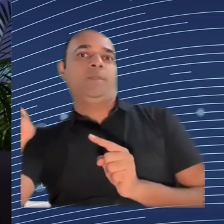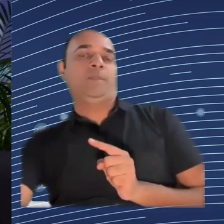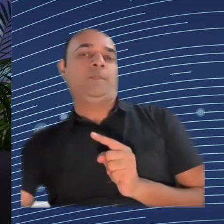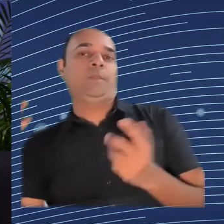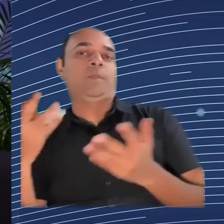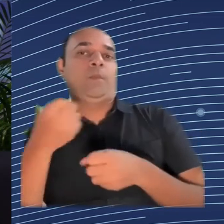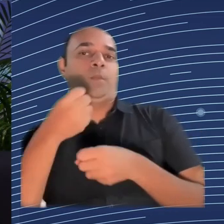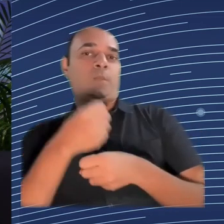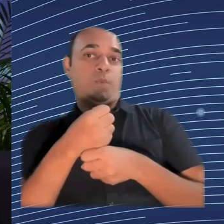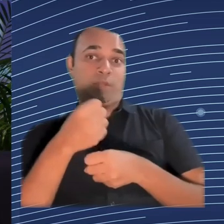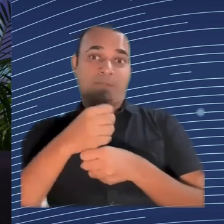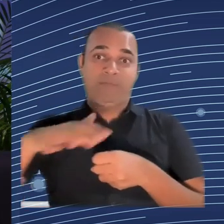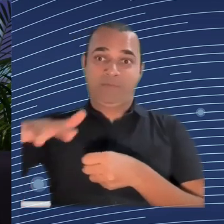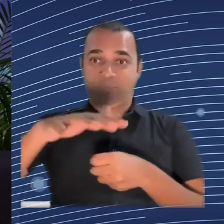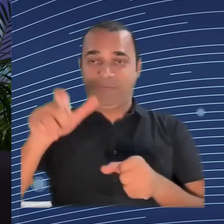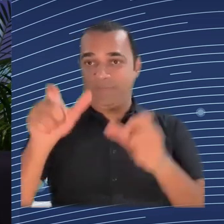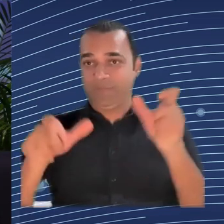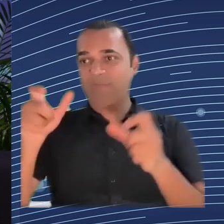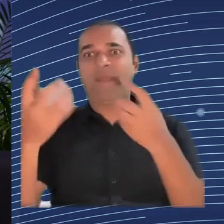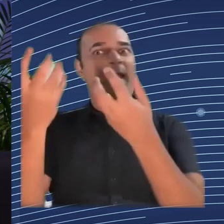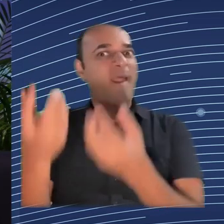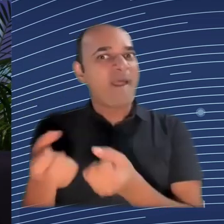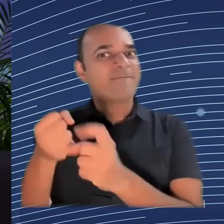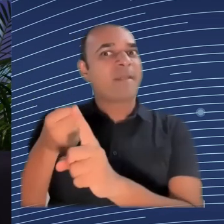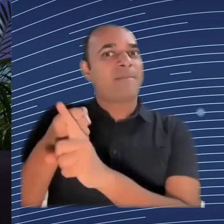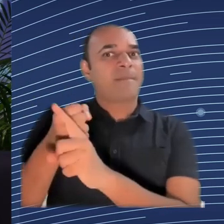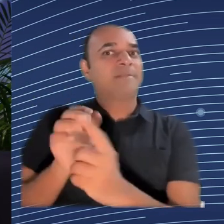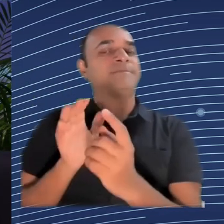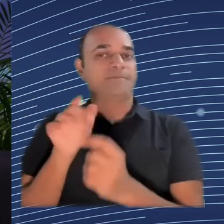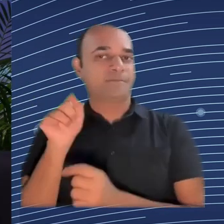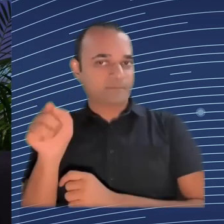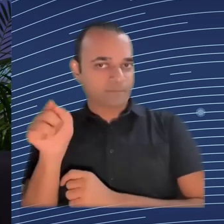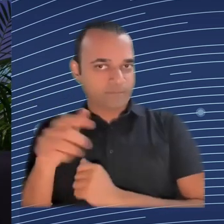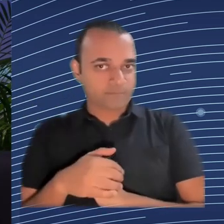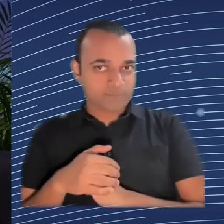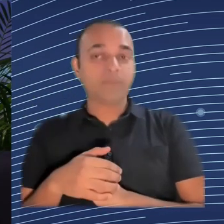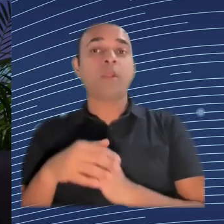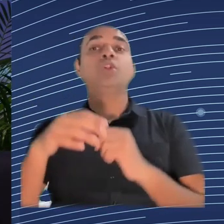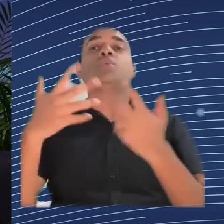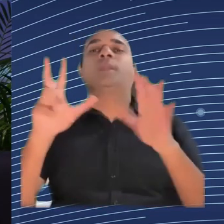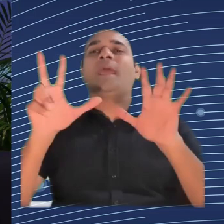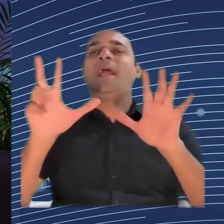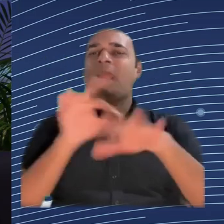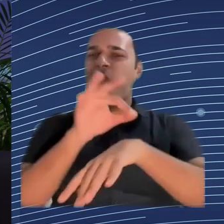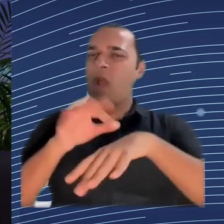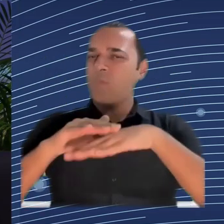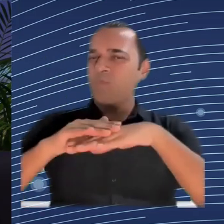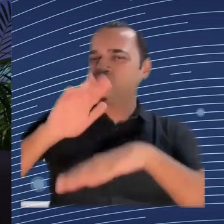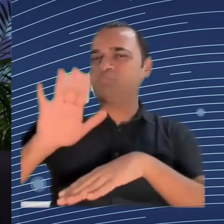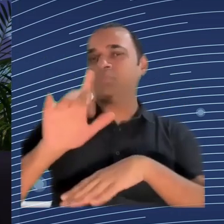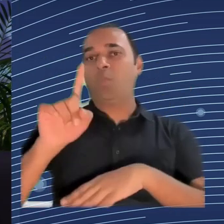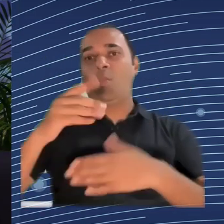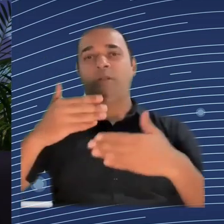product where there is a risk. And we know that the risk might be immaterial,